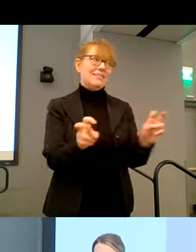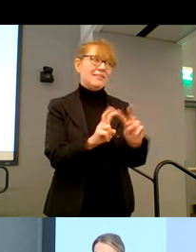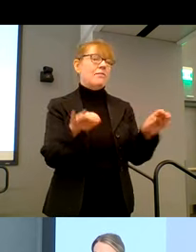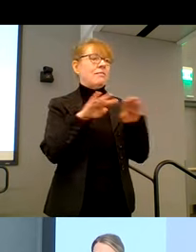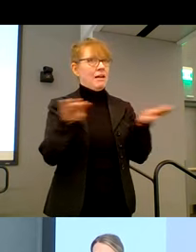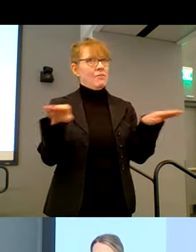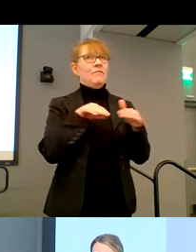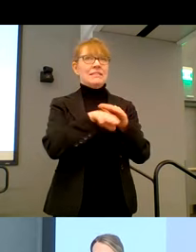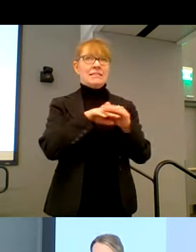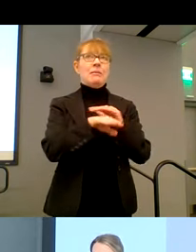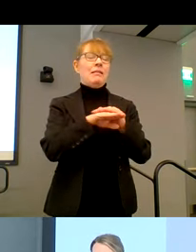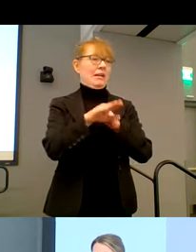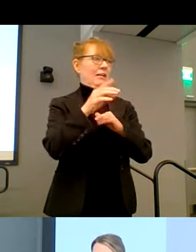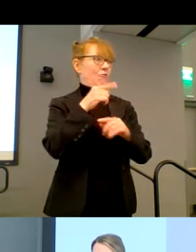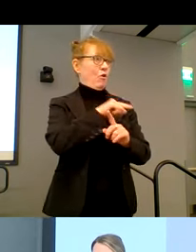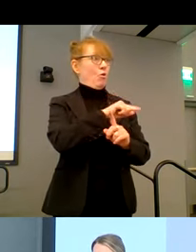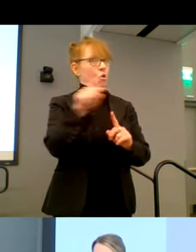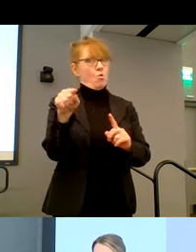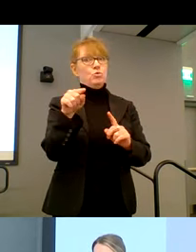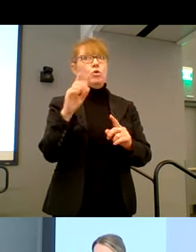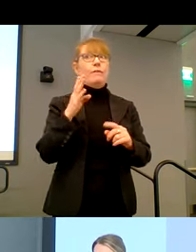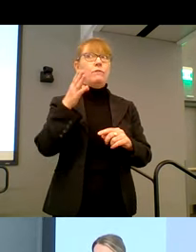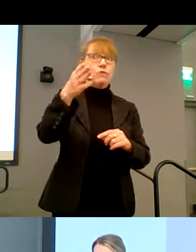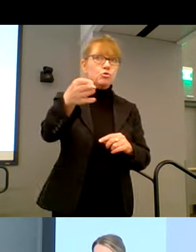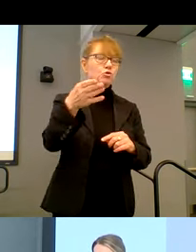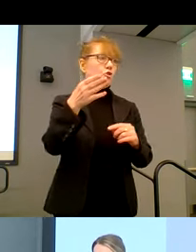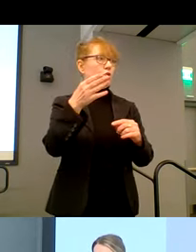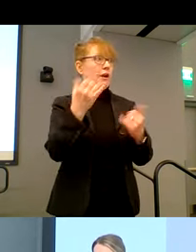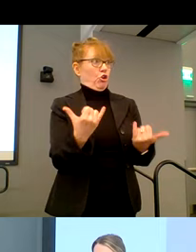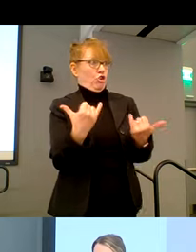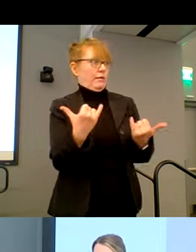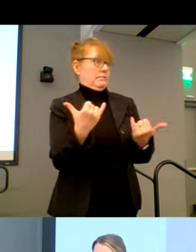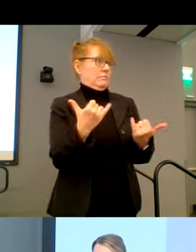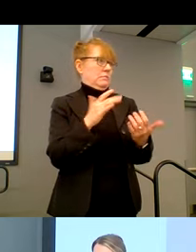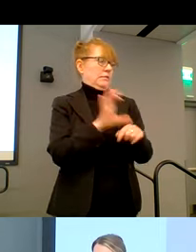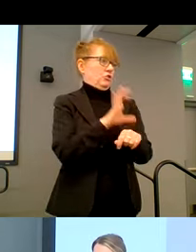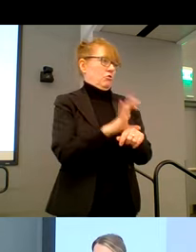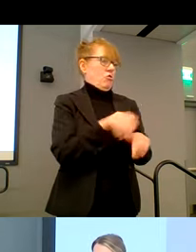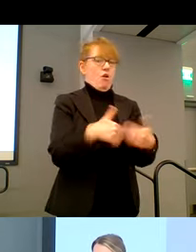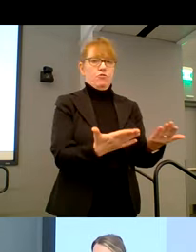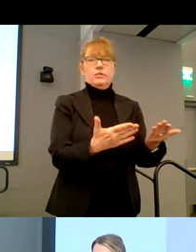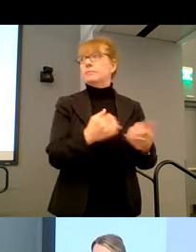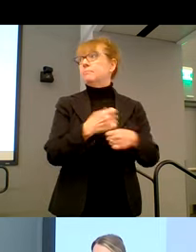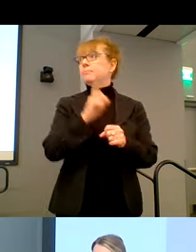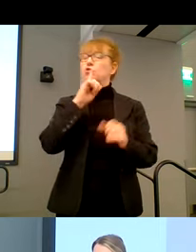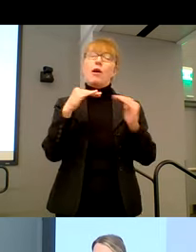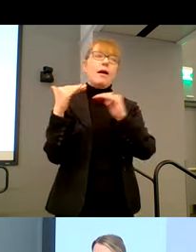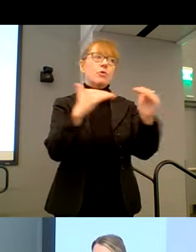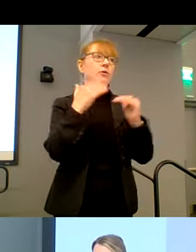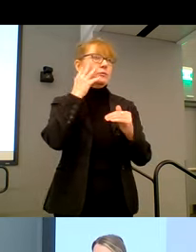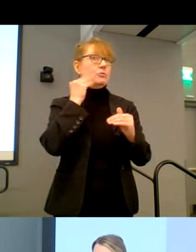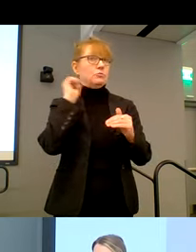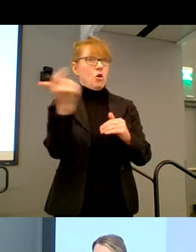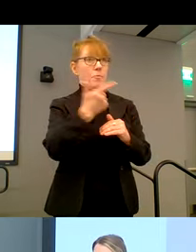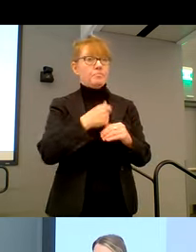accessibility with their current and future digital offerings, helping to ensure an equitable experience for all. He